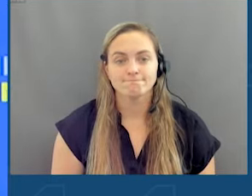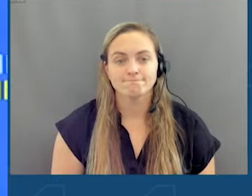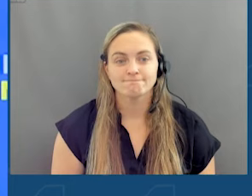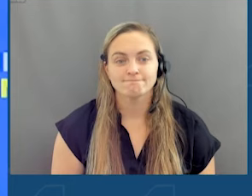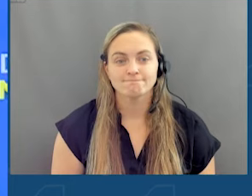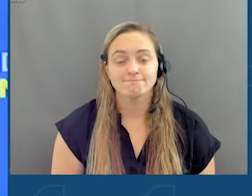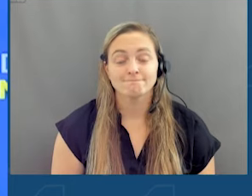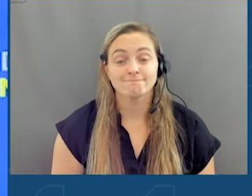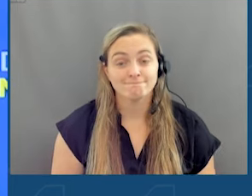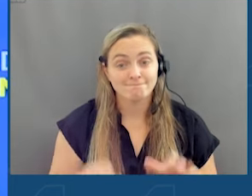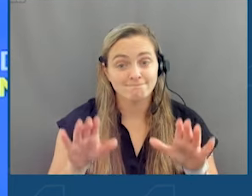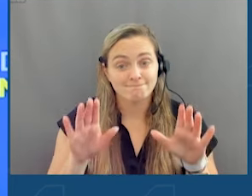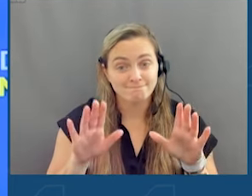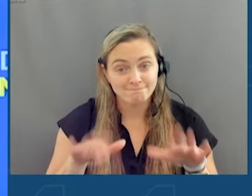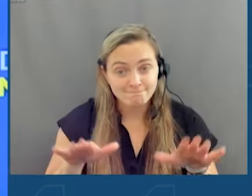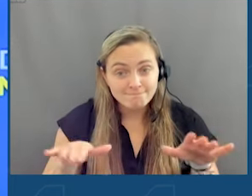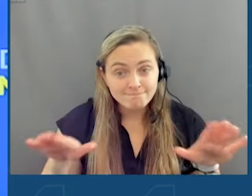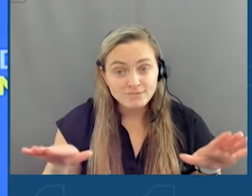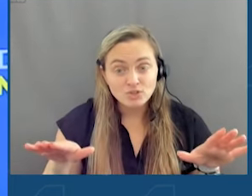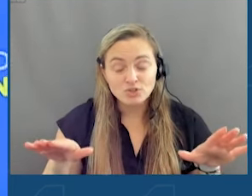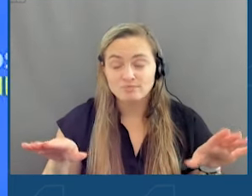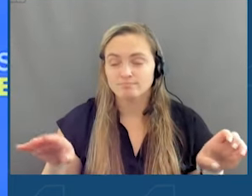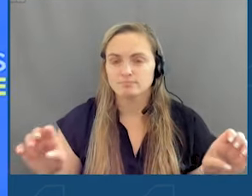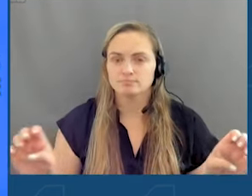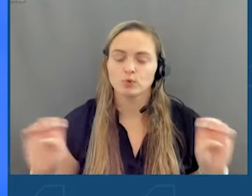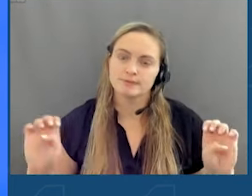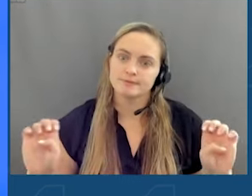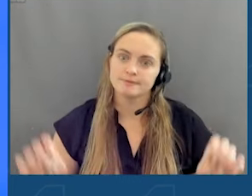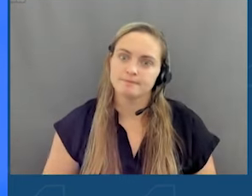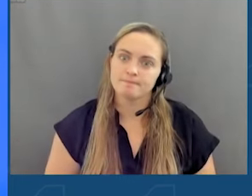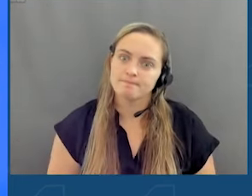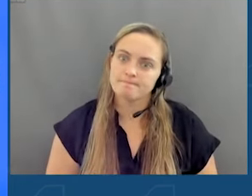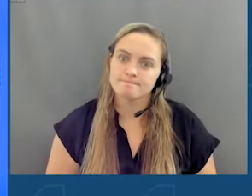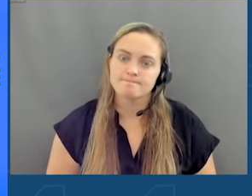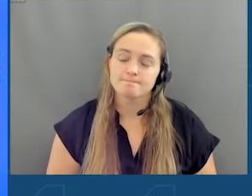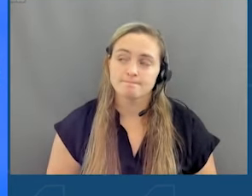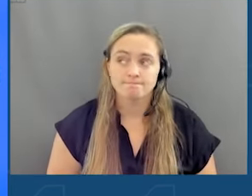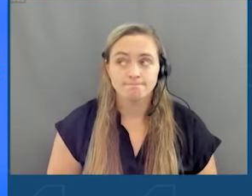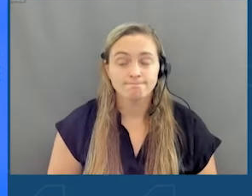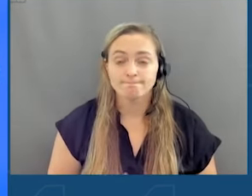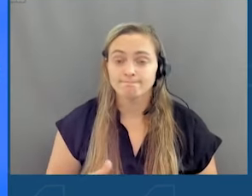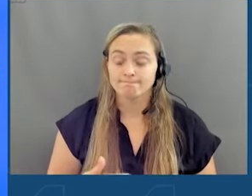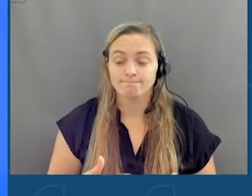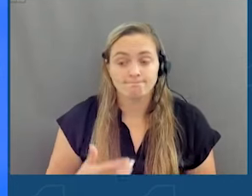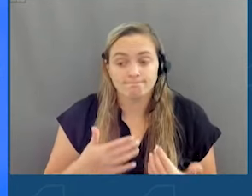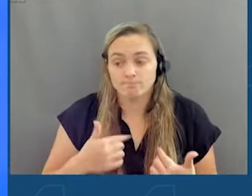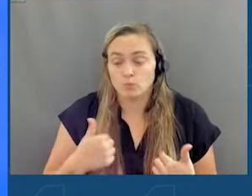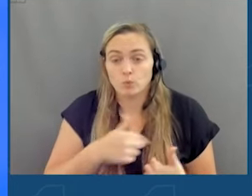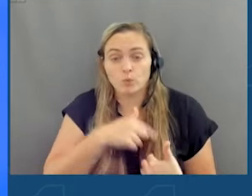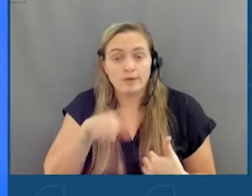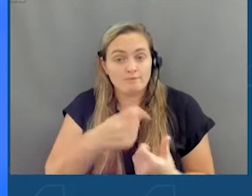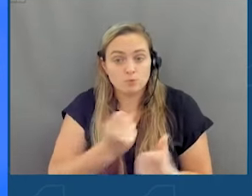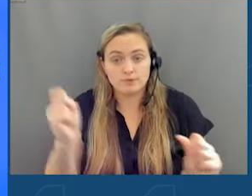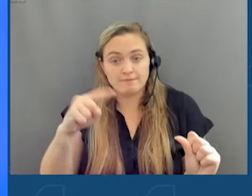Our children are in crisis, and it's up to us to save them.